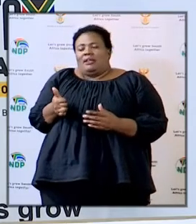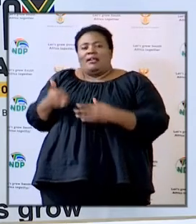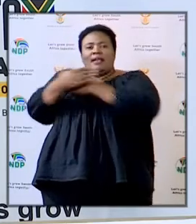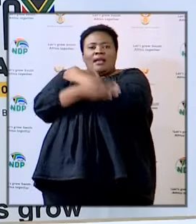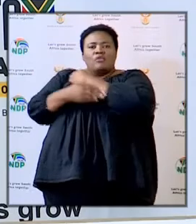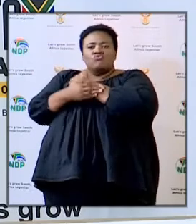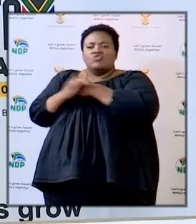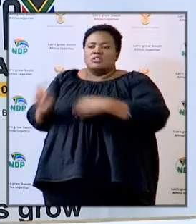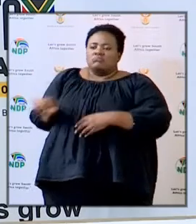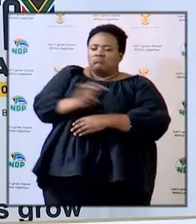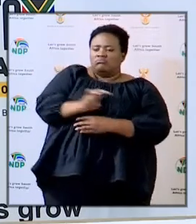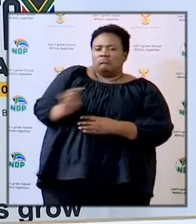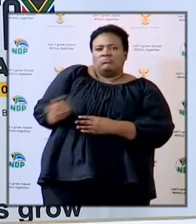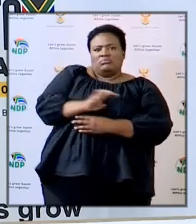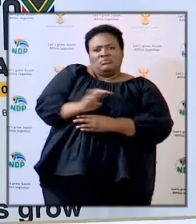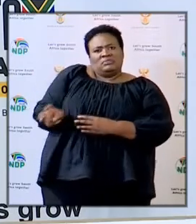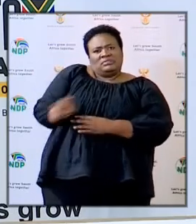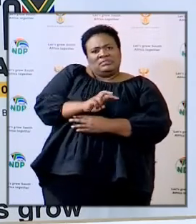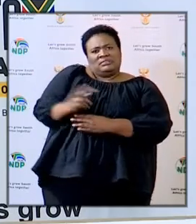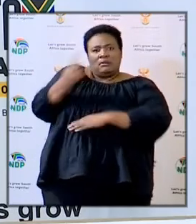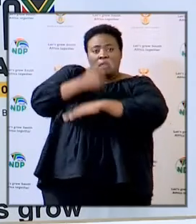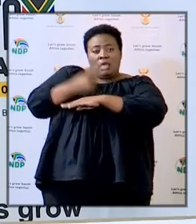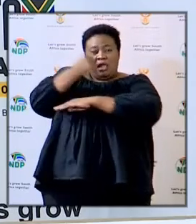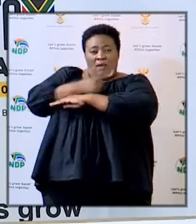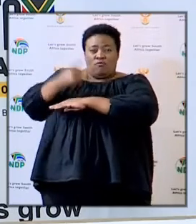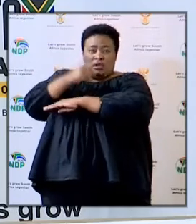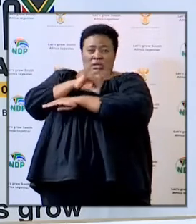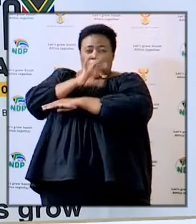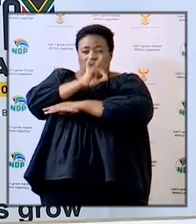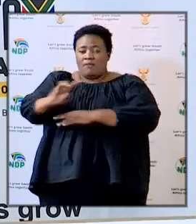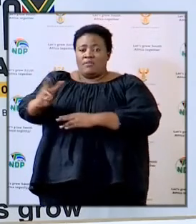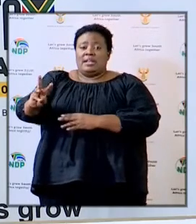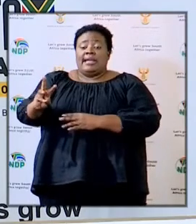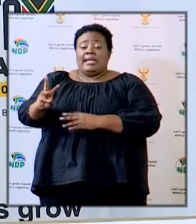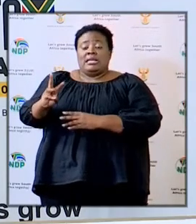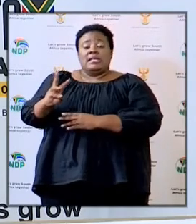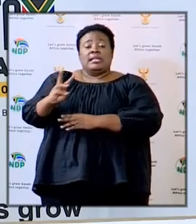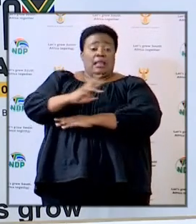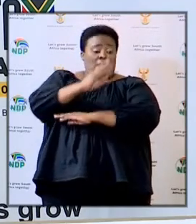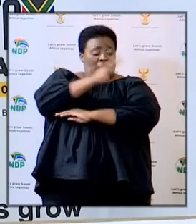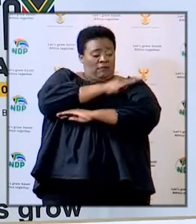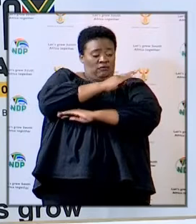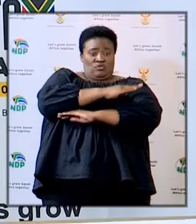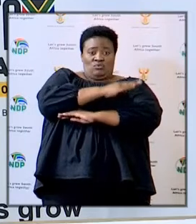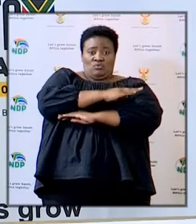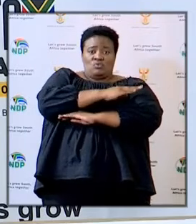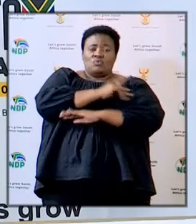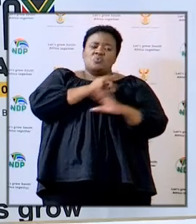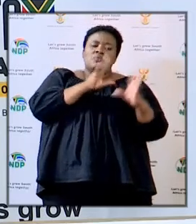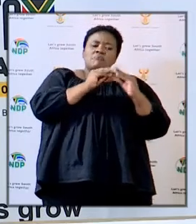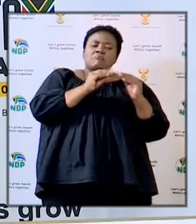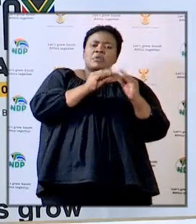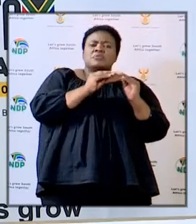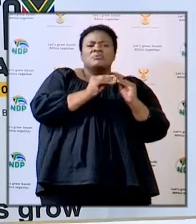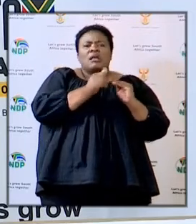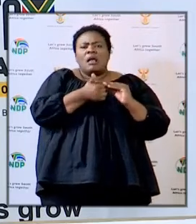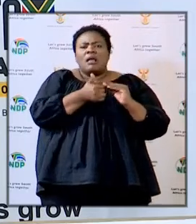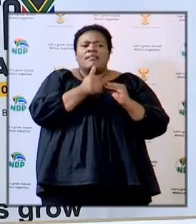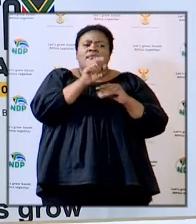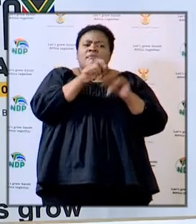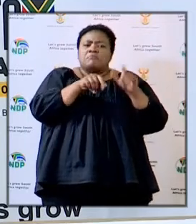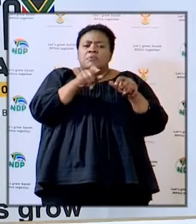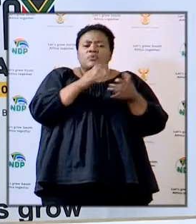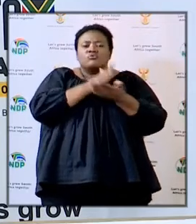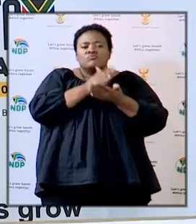every day and I must also say that this afternoon we met with key stakeholders looking at our directions